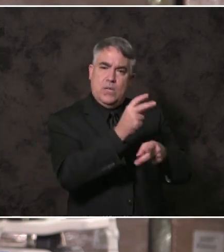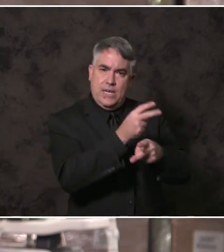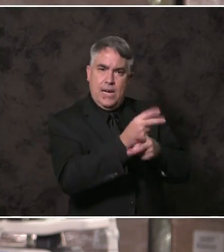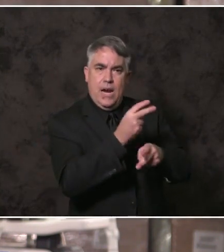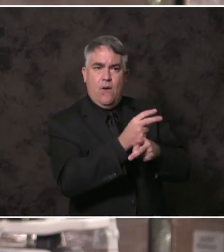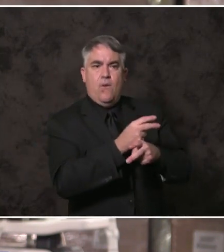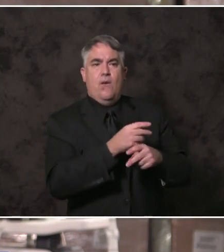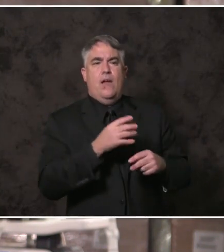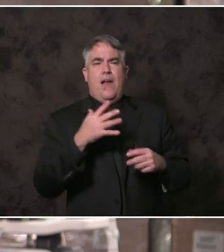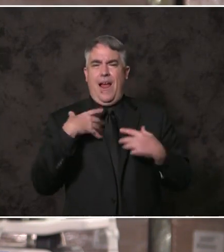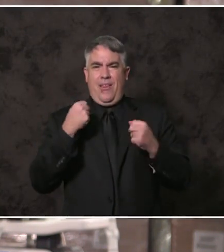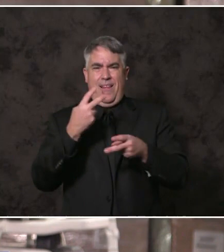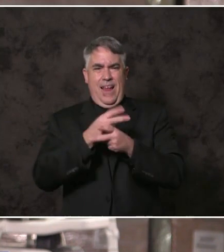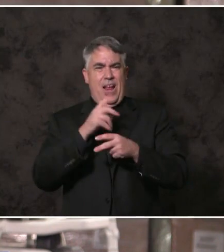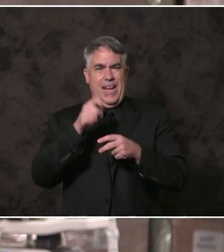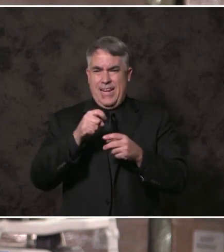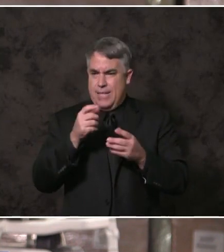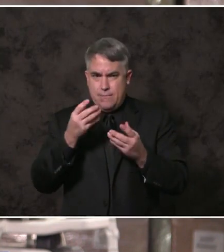to reduce homelessness.